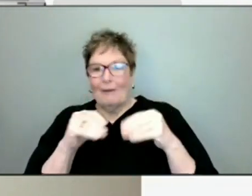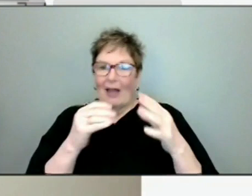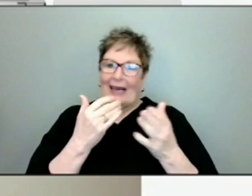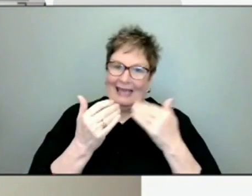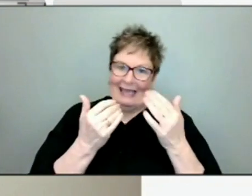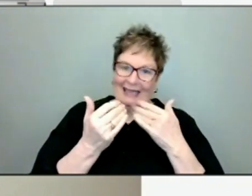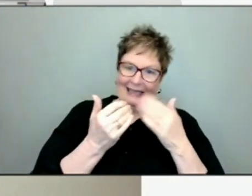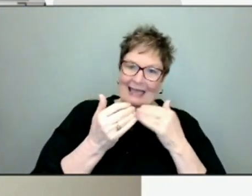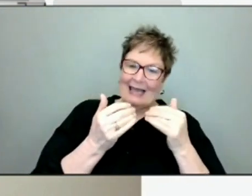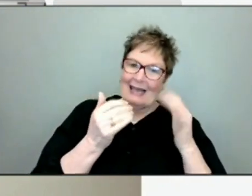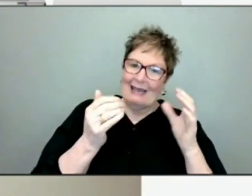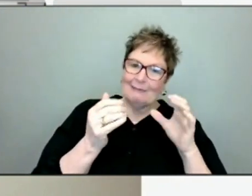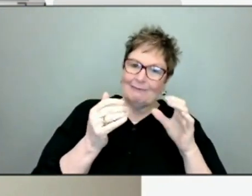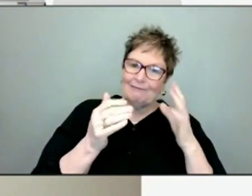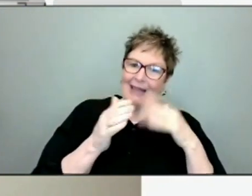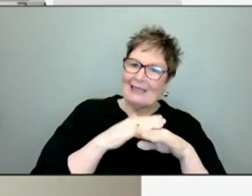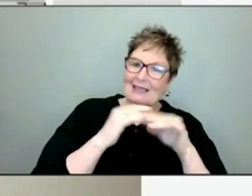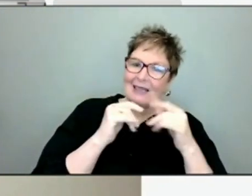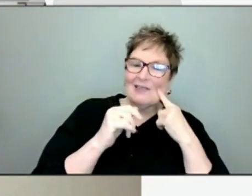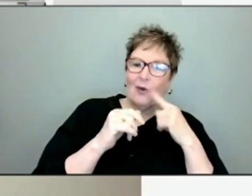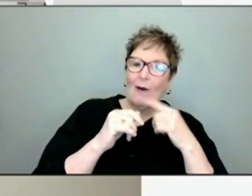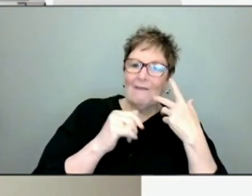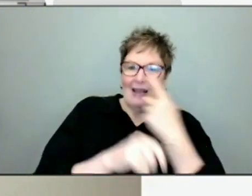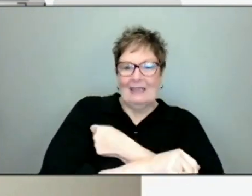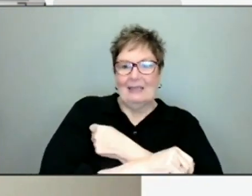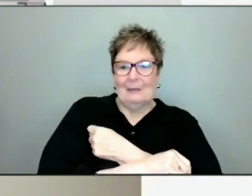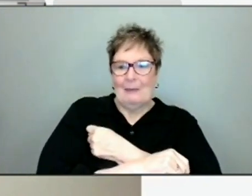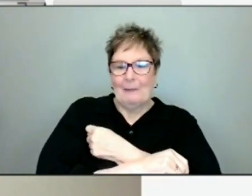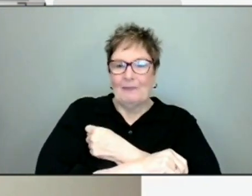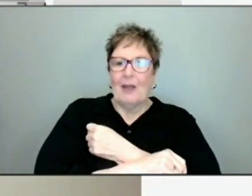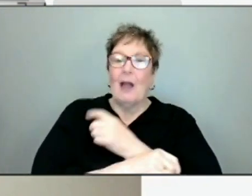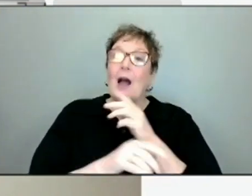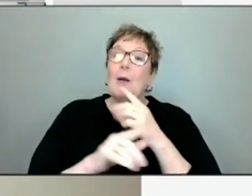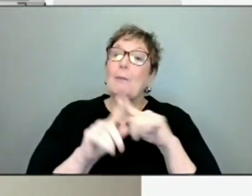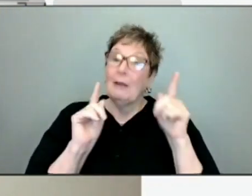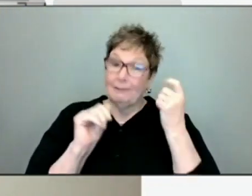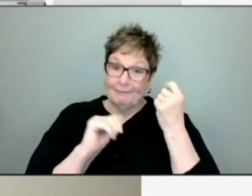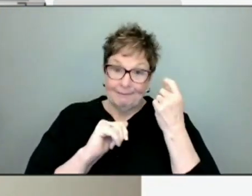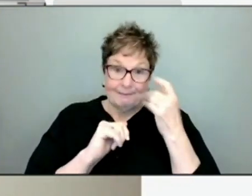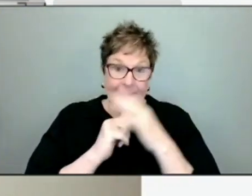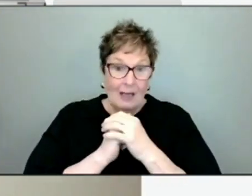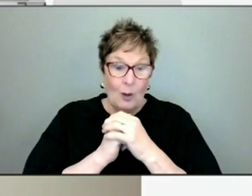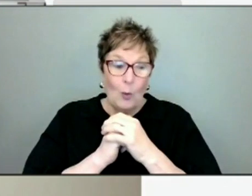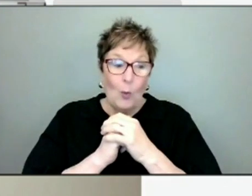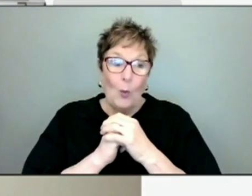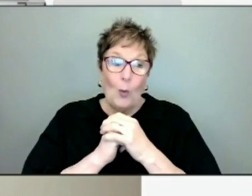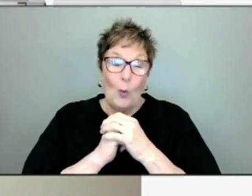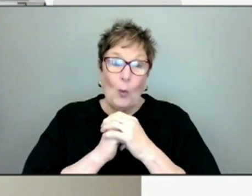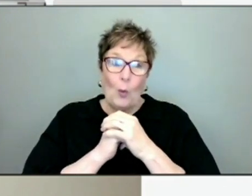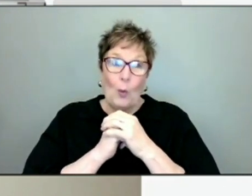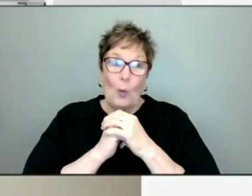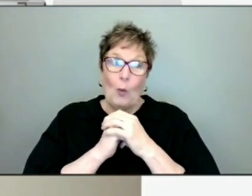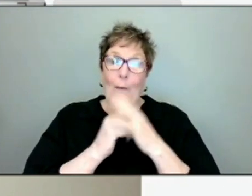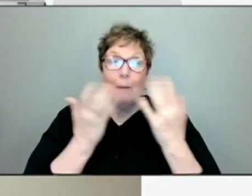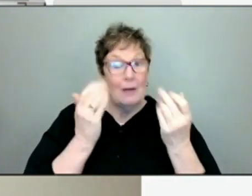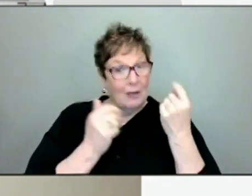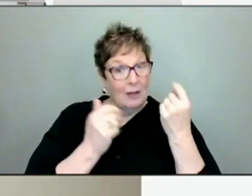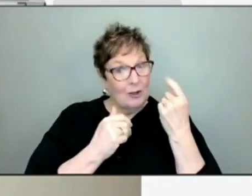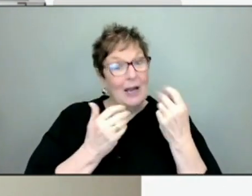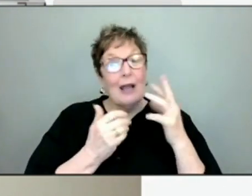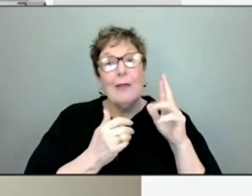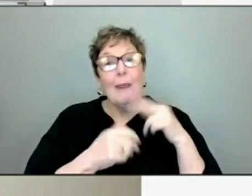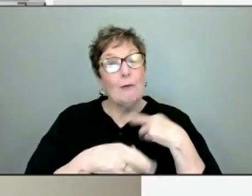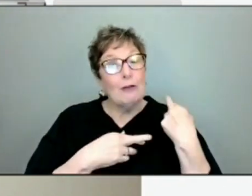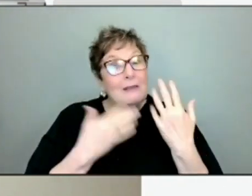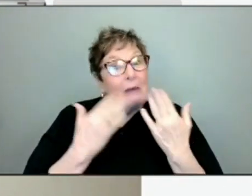opportunities to get vaccinated. I will say, though, you know, we are, you know, while risk may be lower in children, there is no